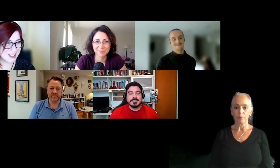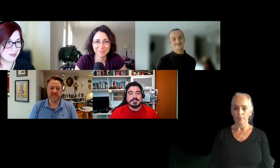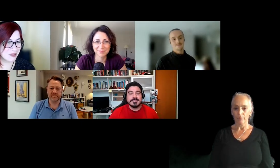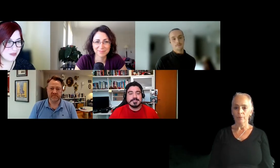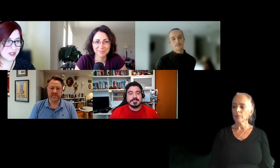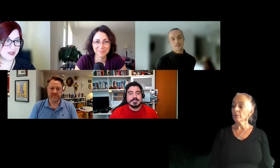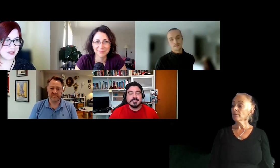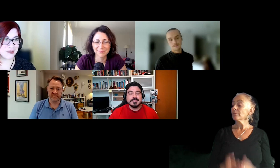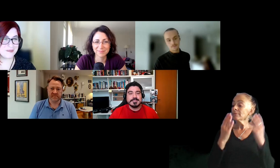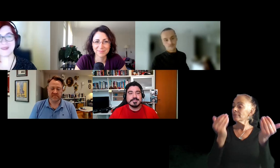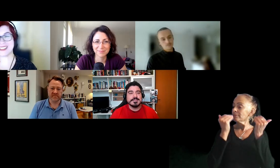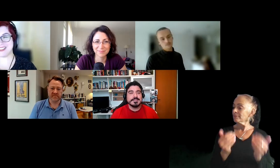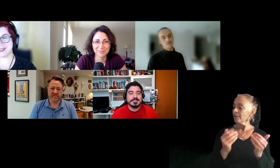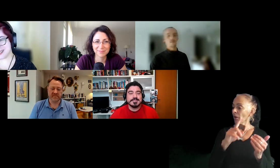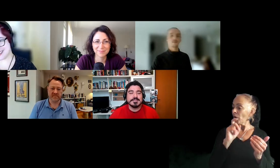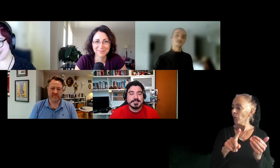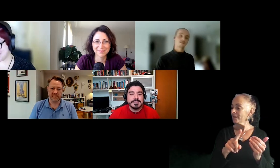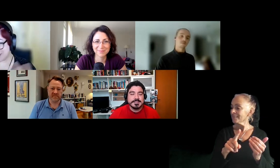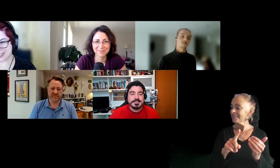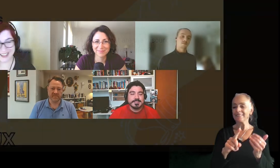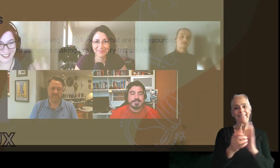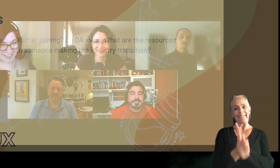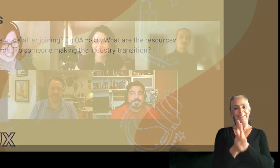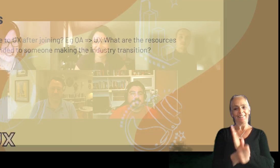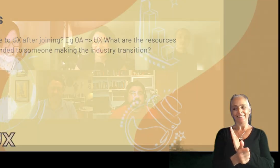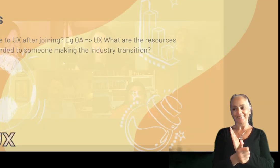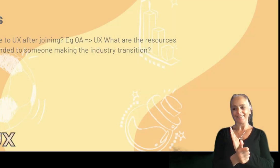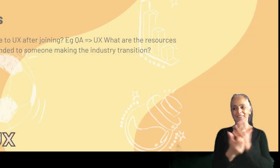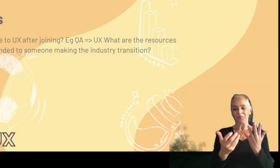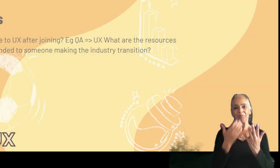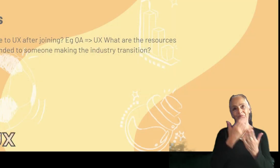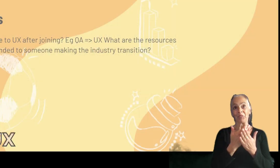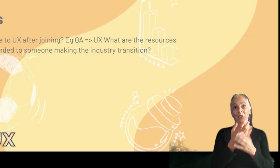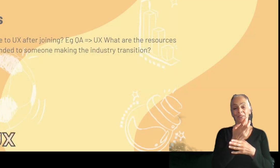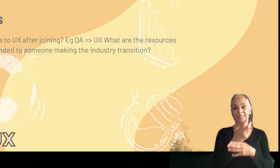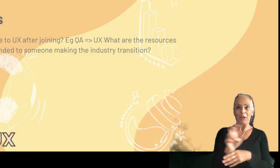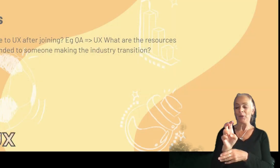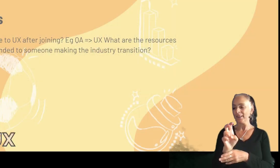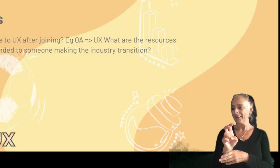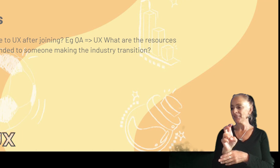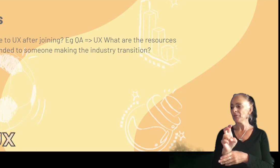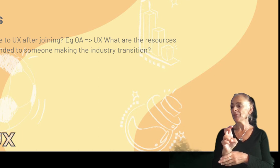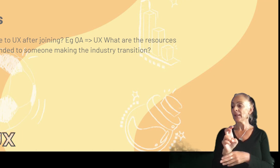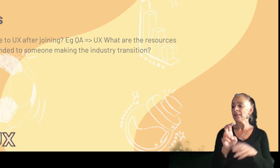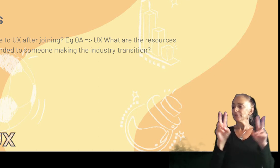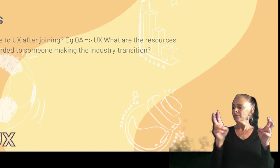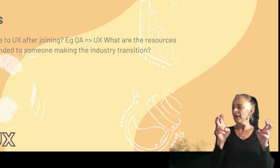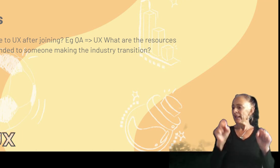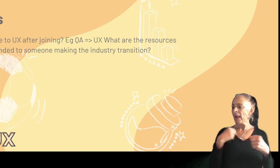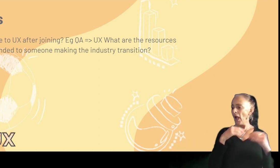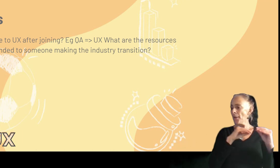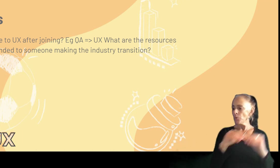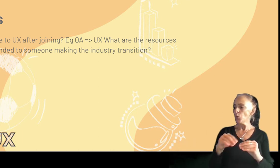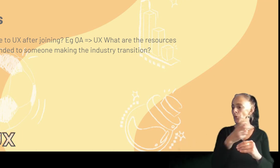Let's move to skills. Since we were talking, I think it's a good segue. Um, can I move to UX after